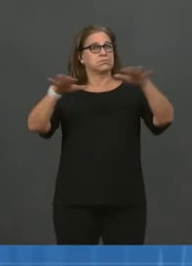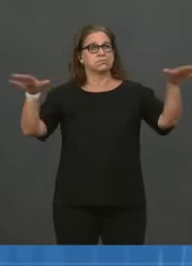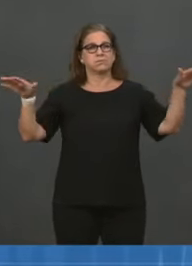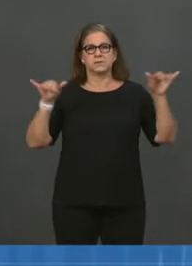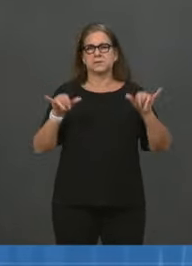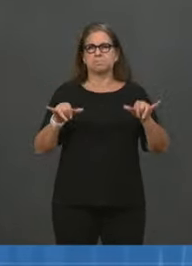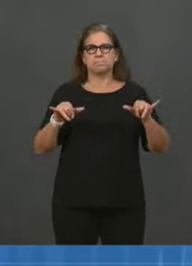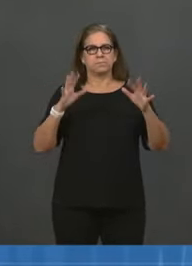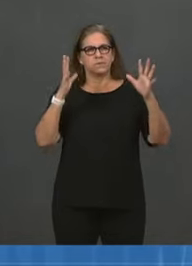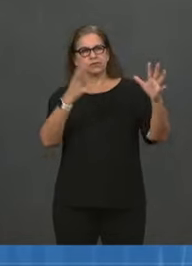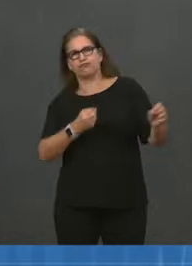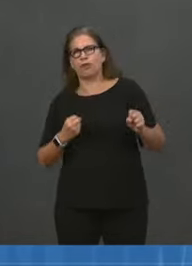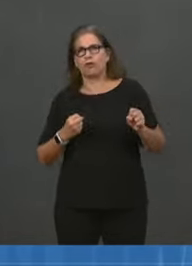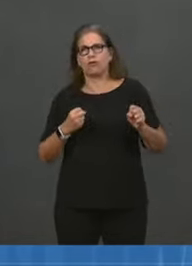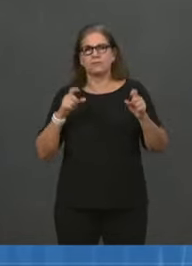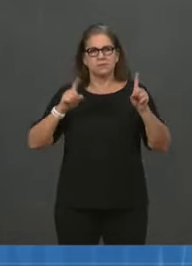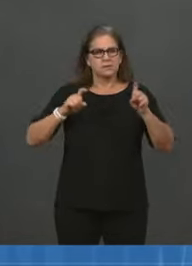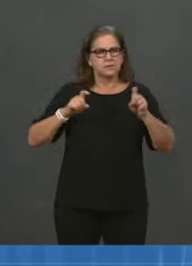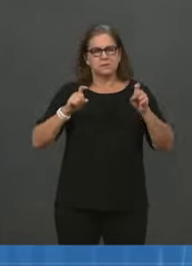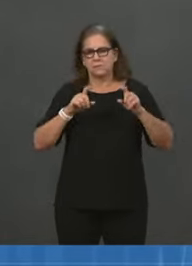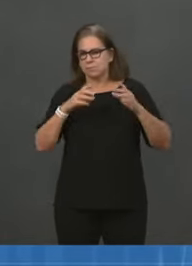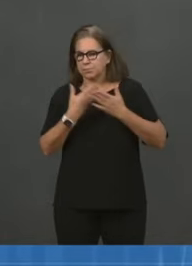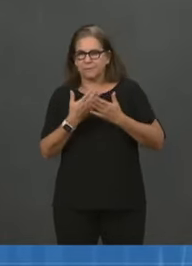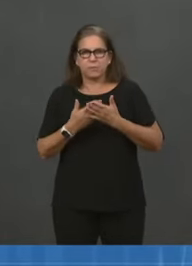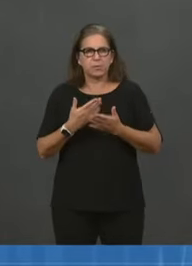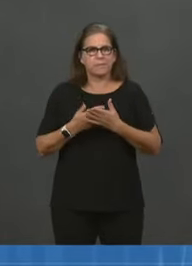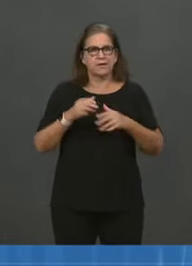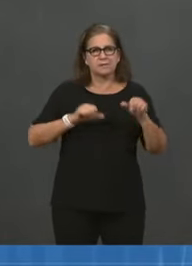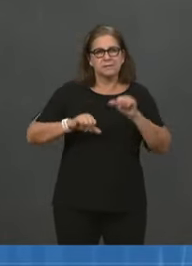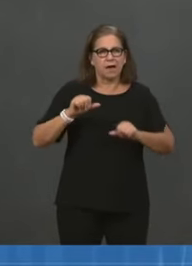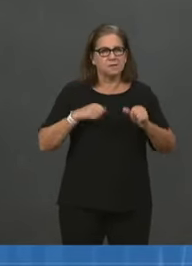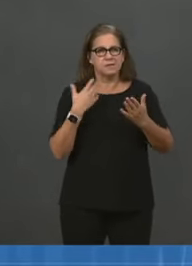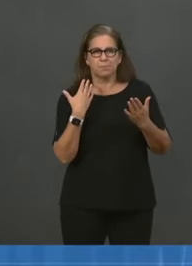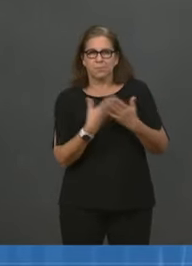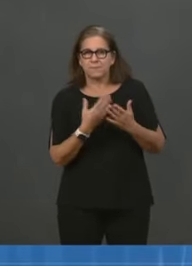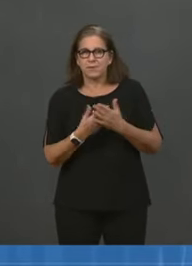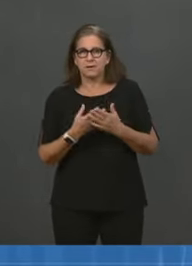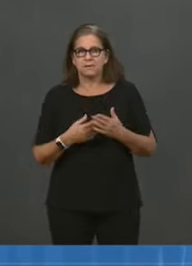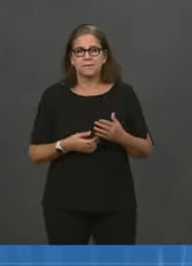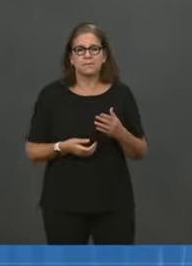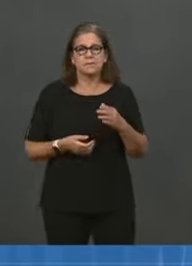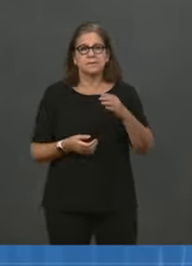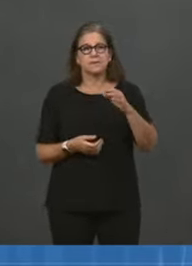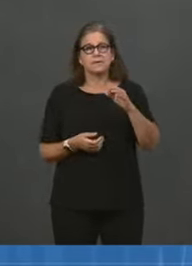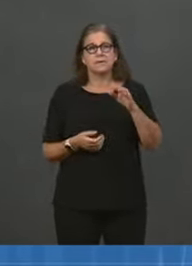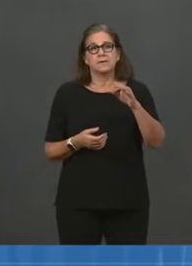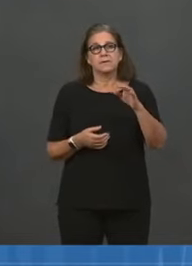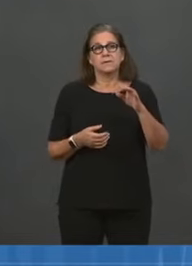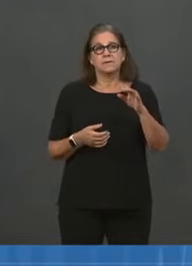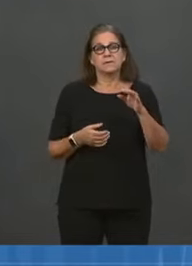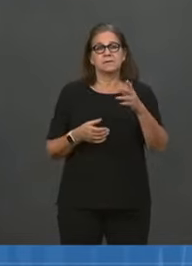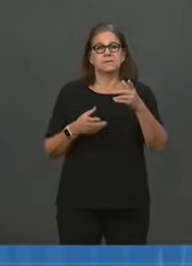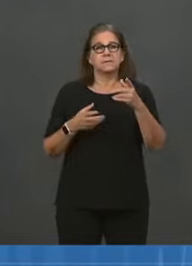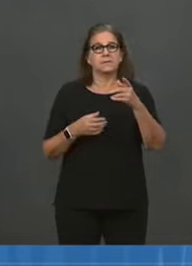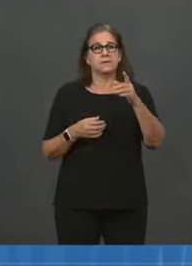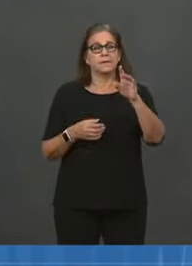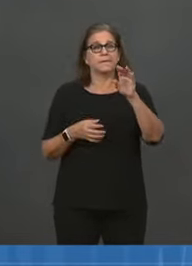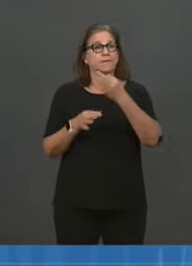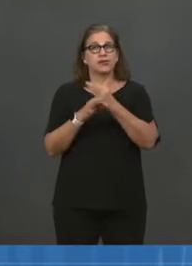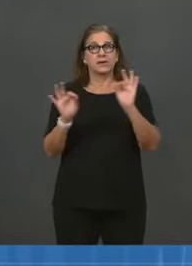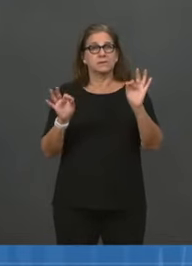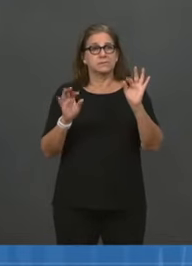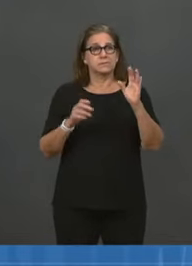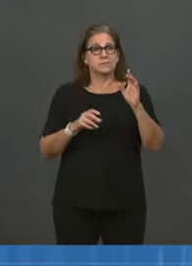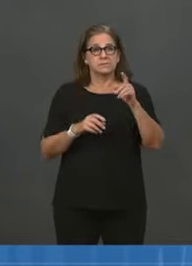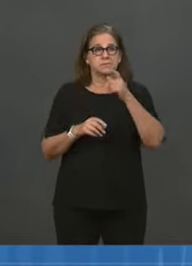Boosters are free, no insurance or ID required, and getting a booster is easy and convenient. In